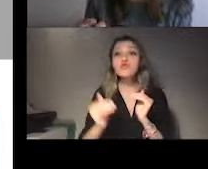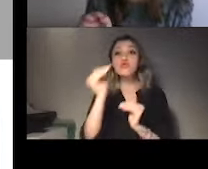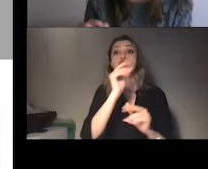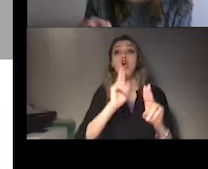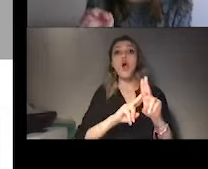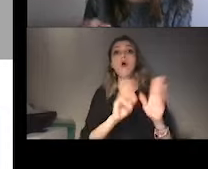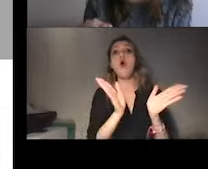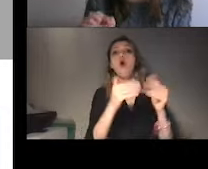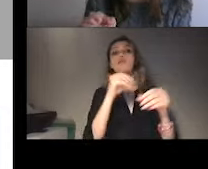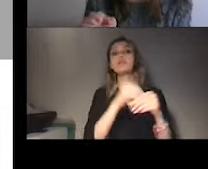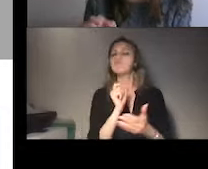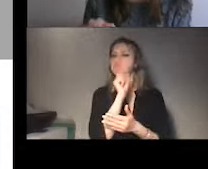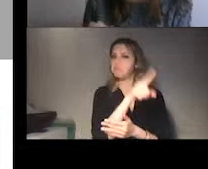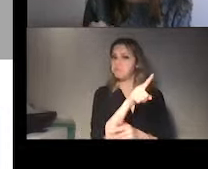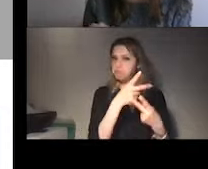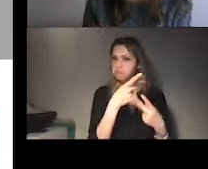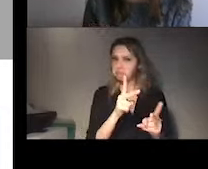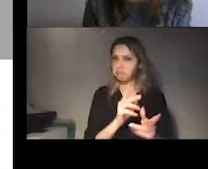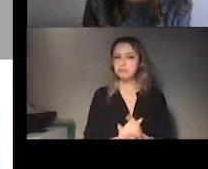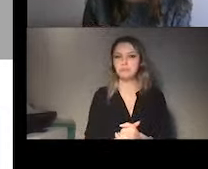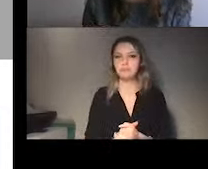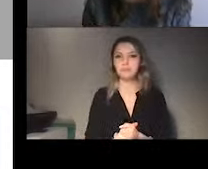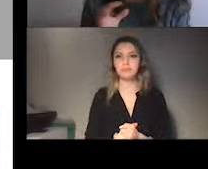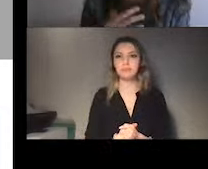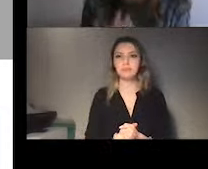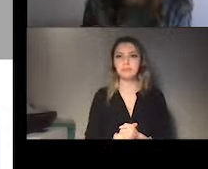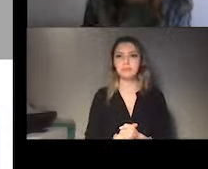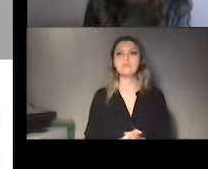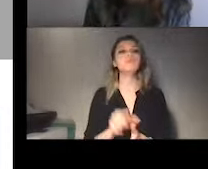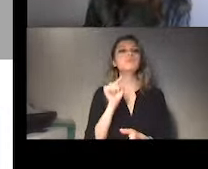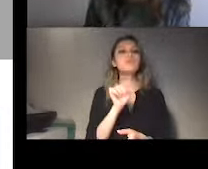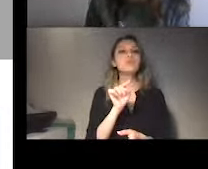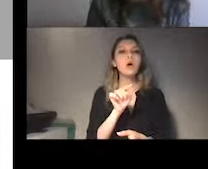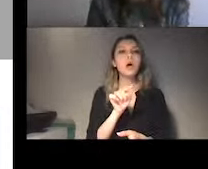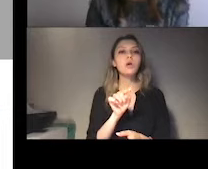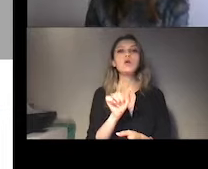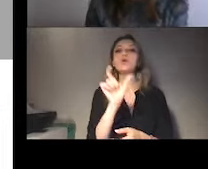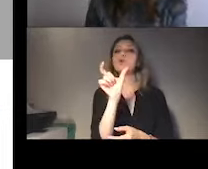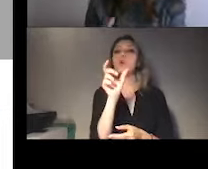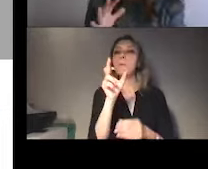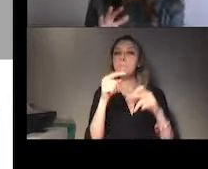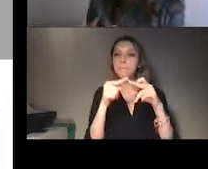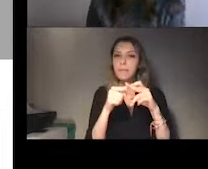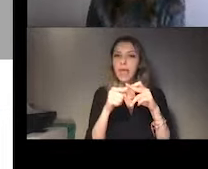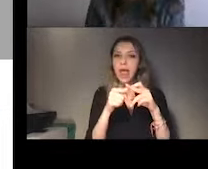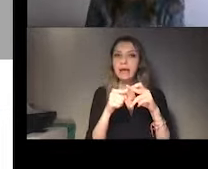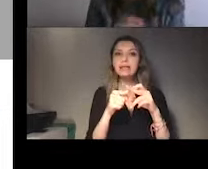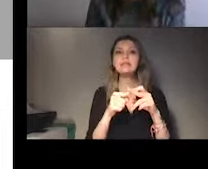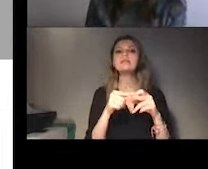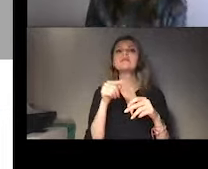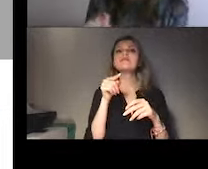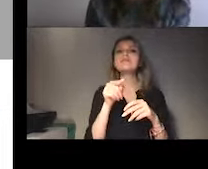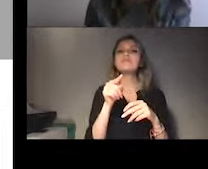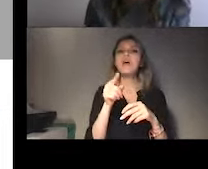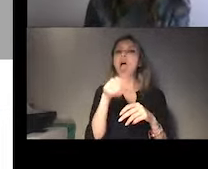UPR submission at oachr.org. You will receive this presentation, so don't worry if you do not